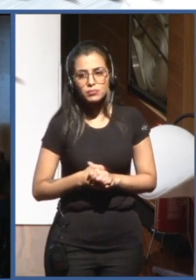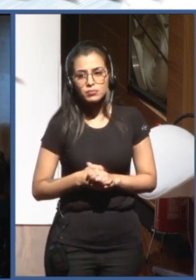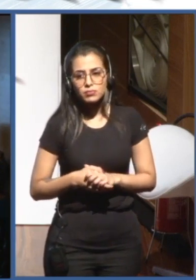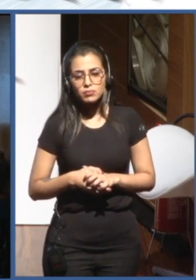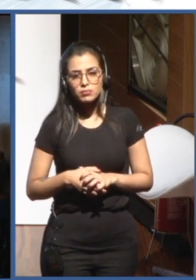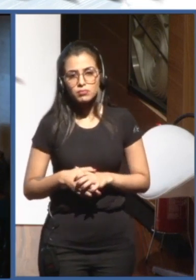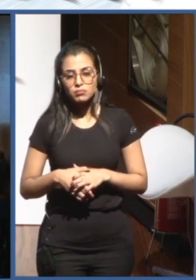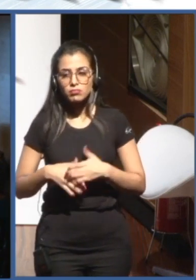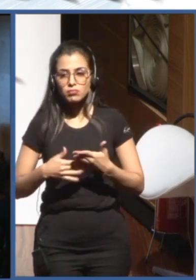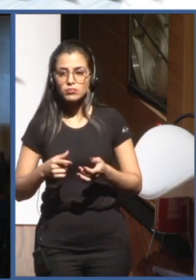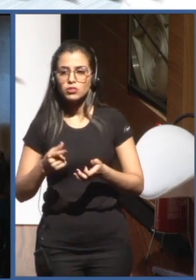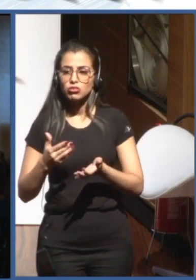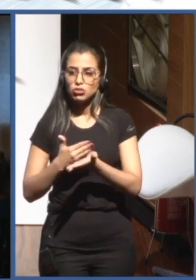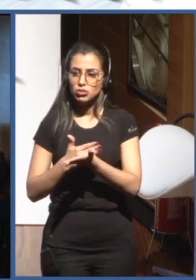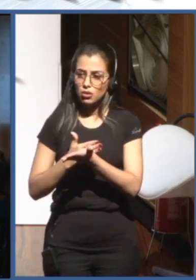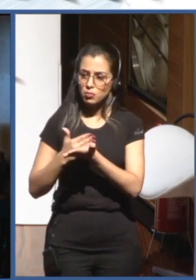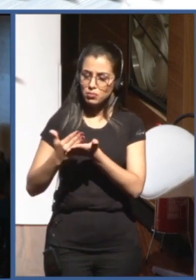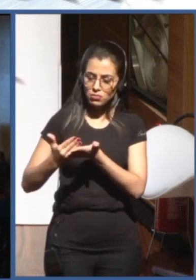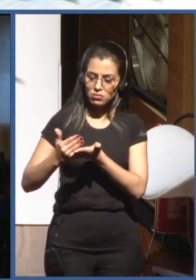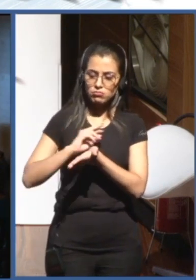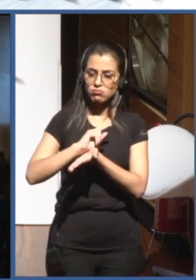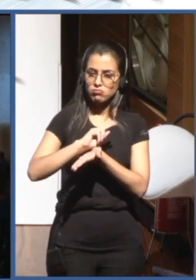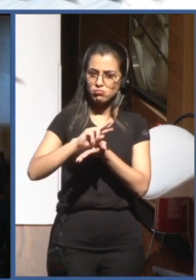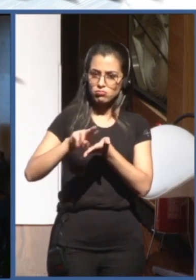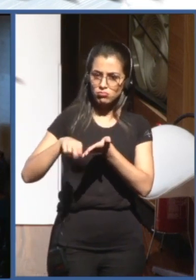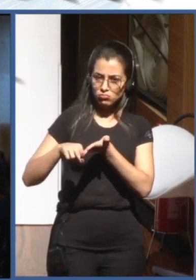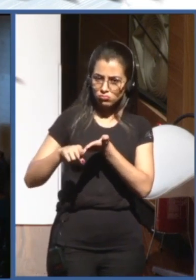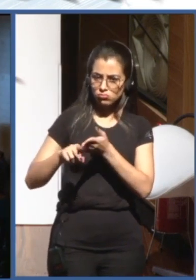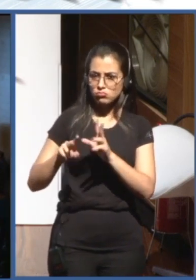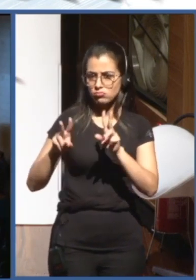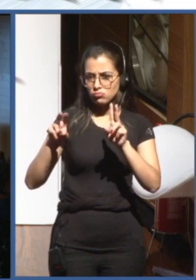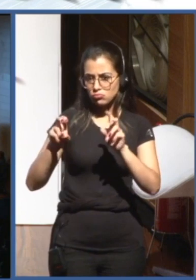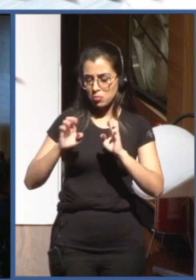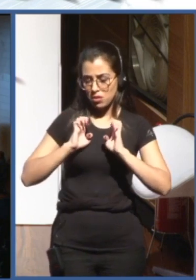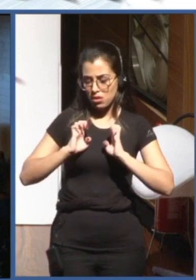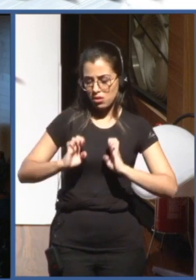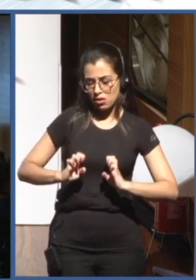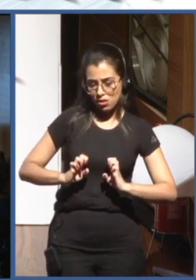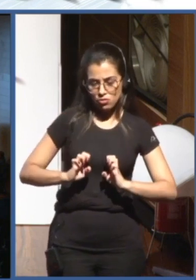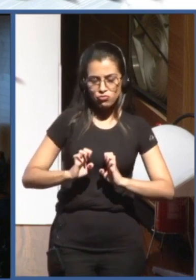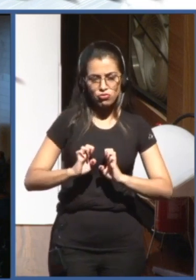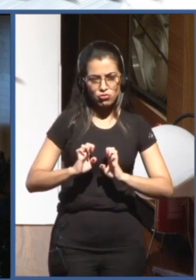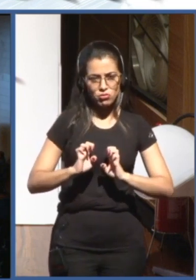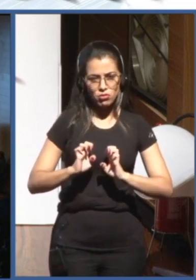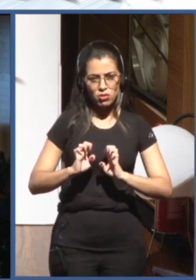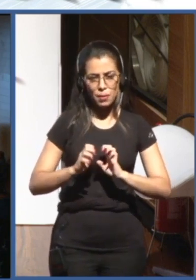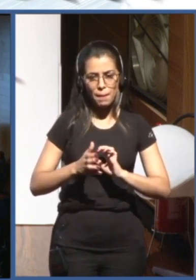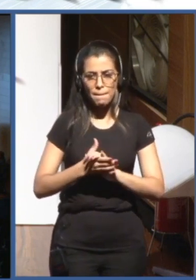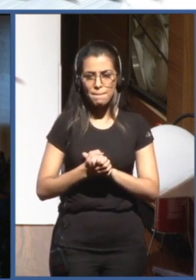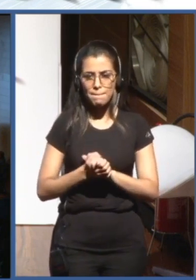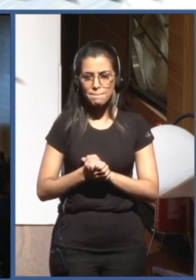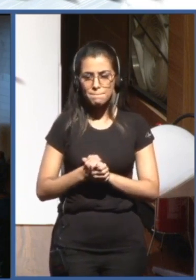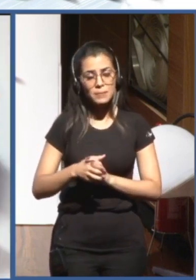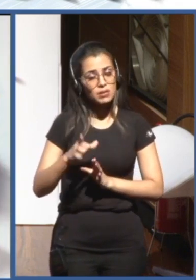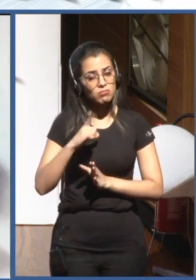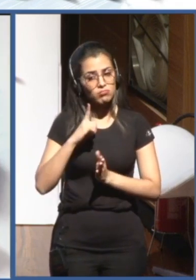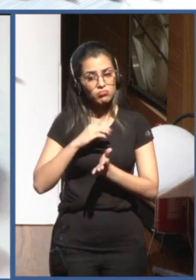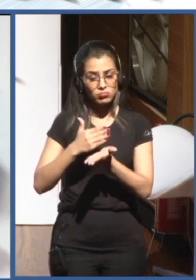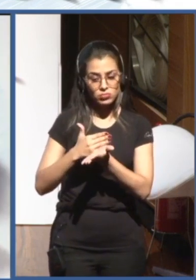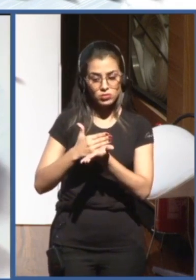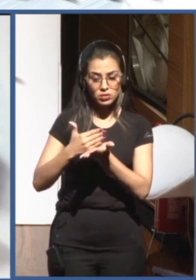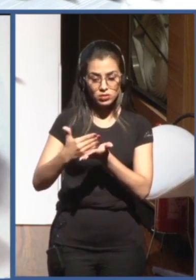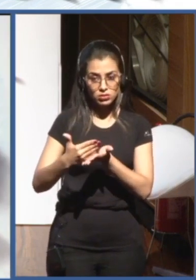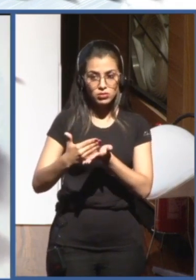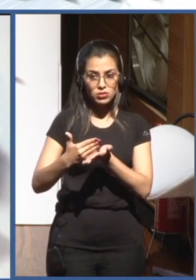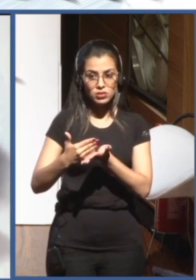in the domain of ethics and artificial intelligence. We can see initiatives like OCEAN. There is